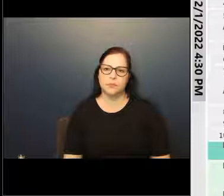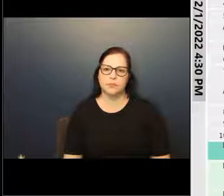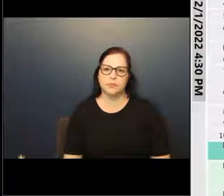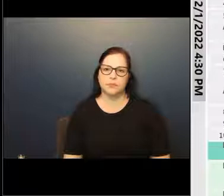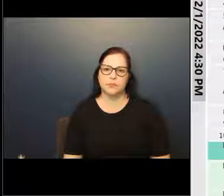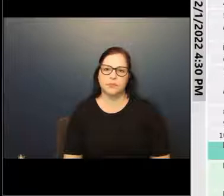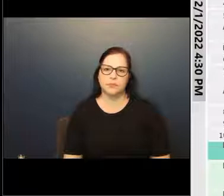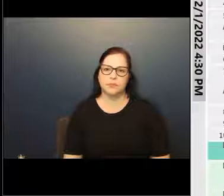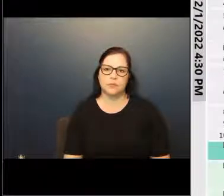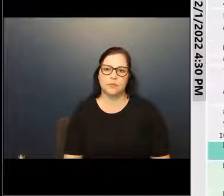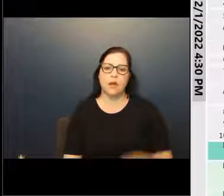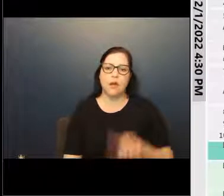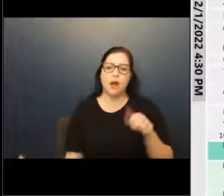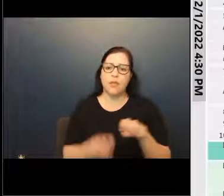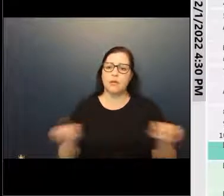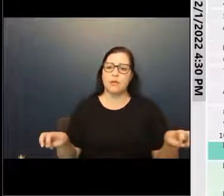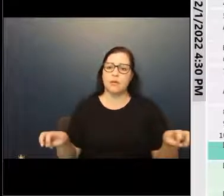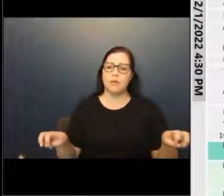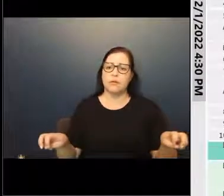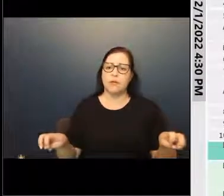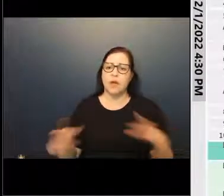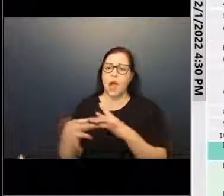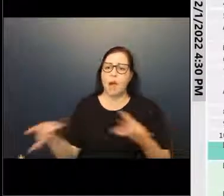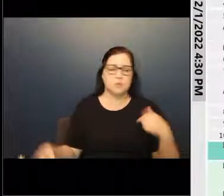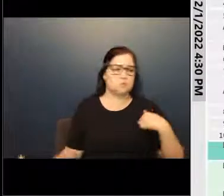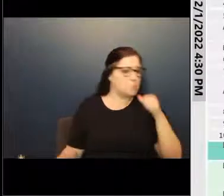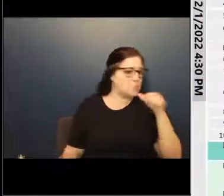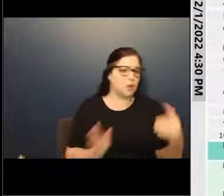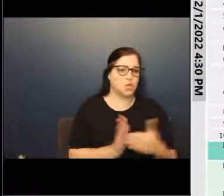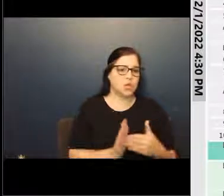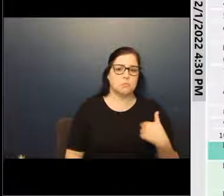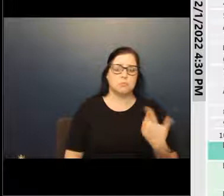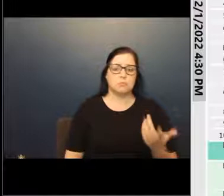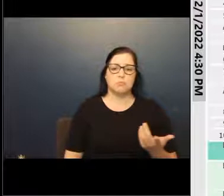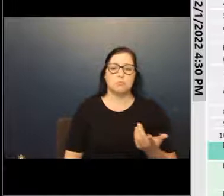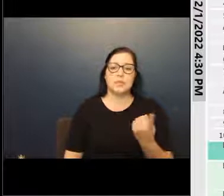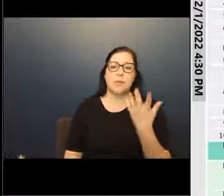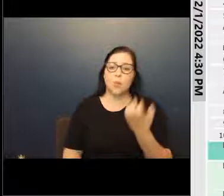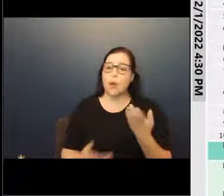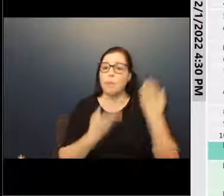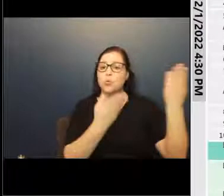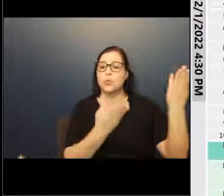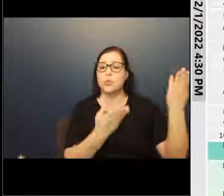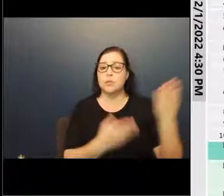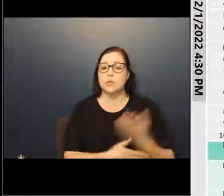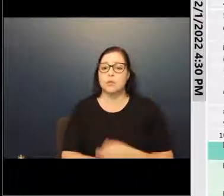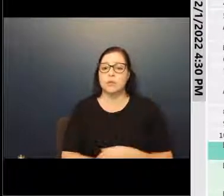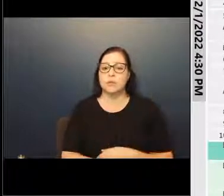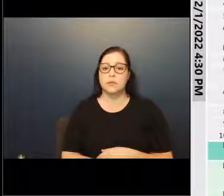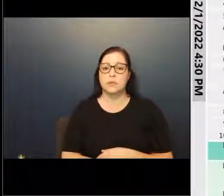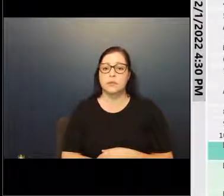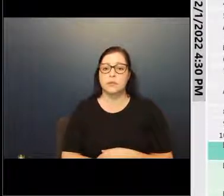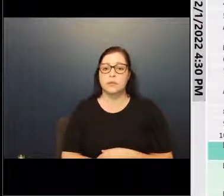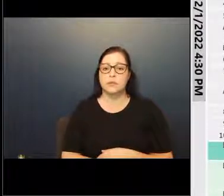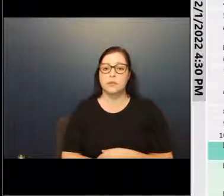And does the board have any other comments? I have no objection. All right. so would, uh, someone like to make a motion? I so move